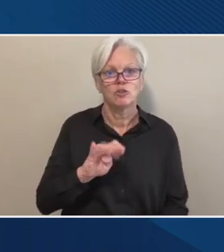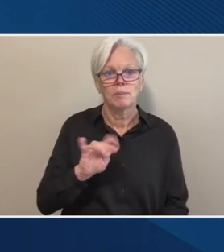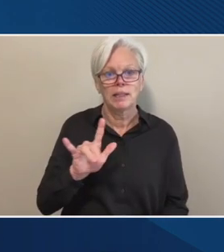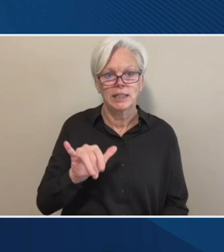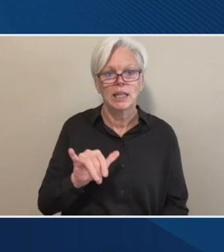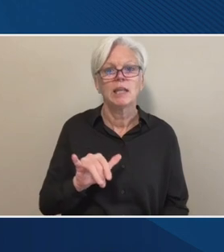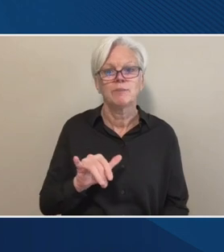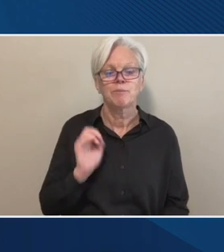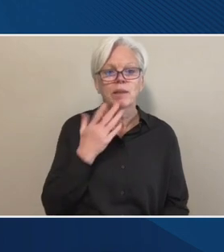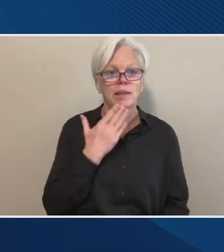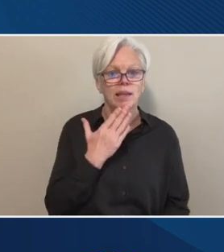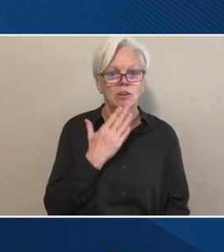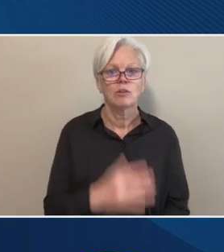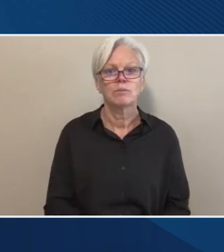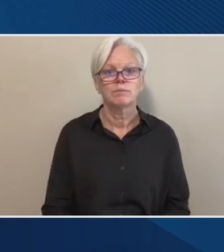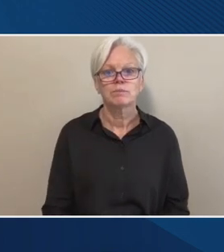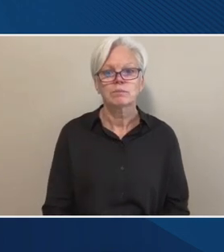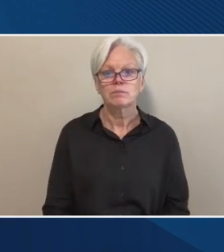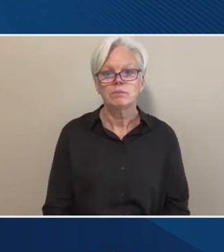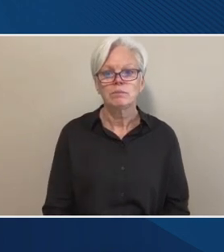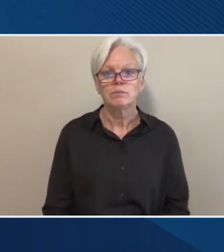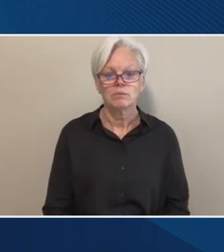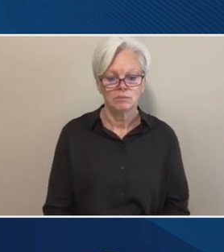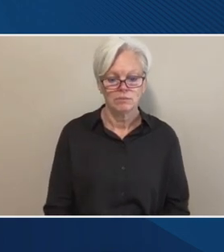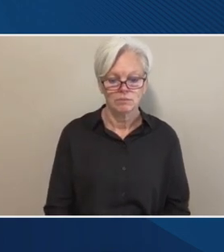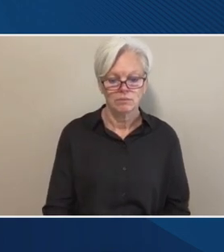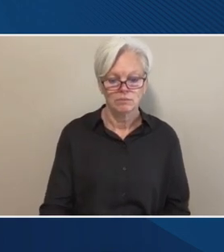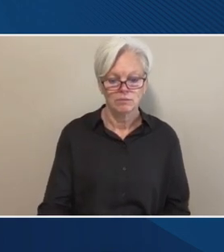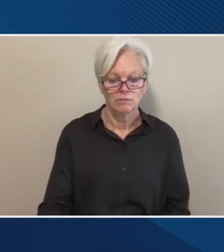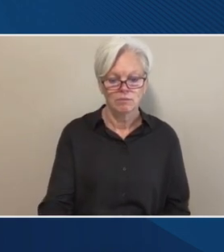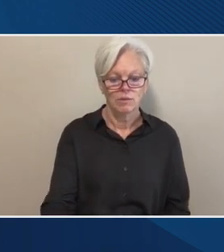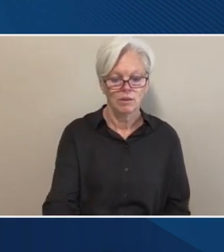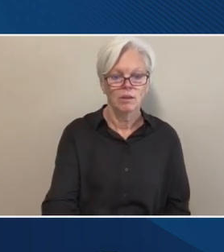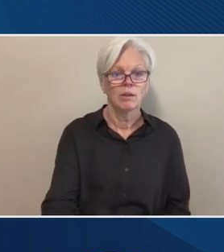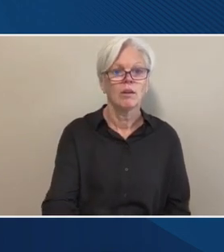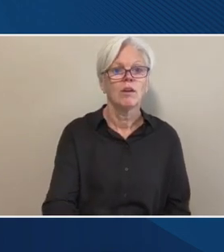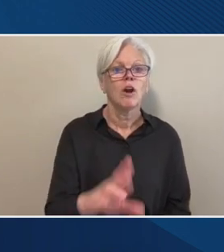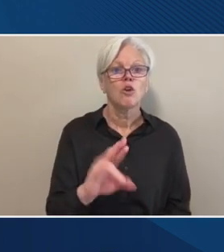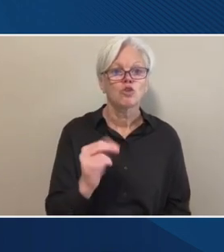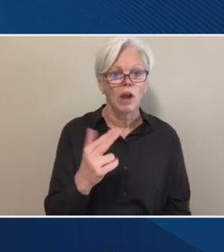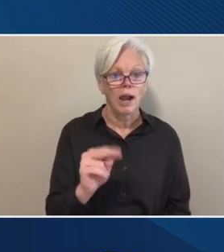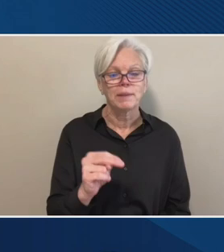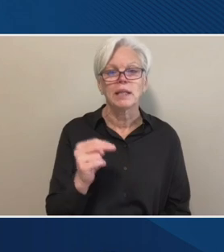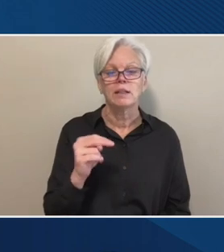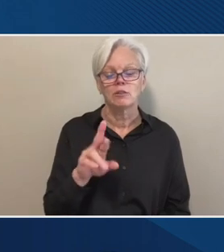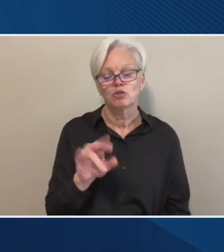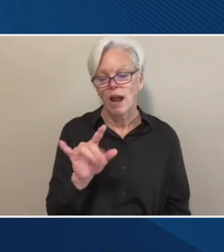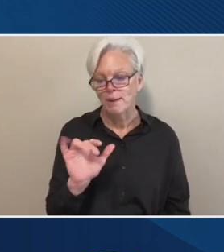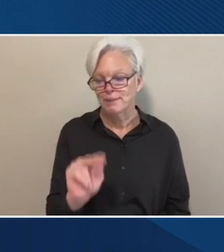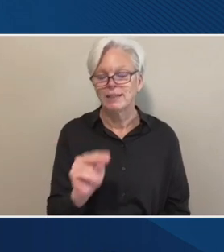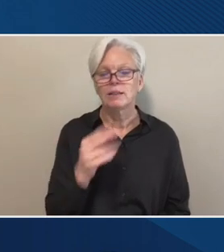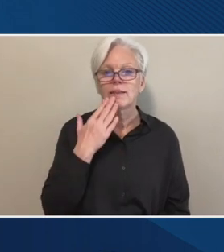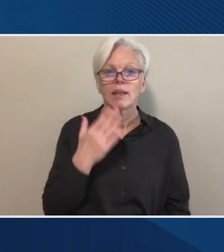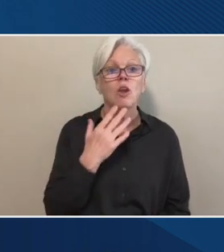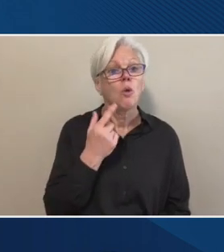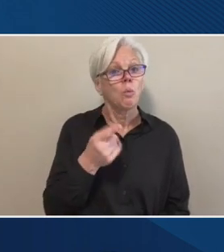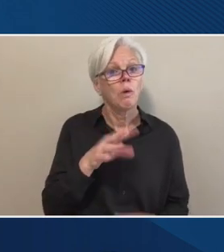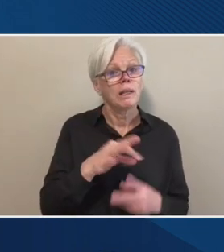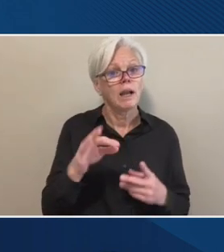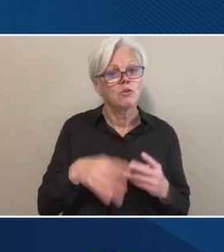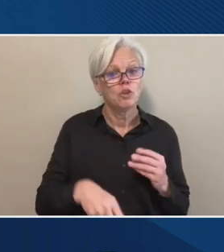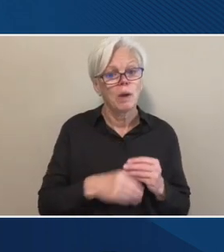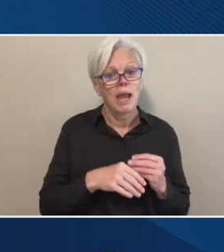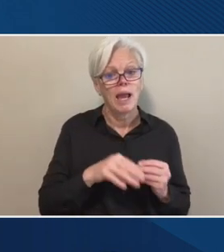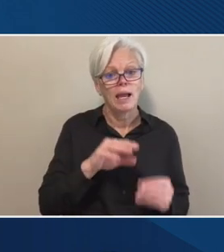Thank you. Robin. Thanks. Um, one option would be to add in A6, sort of this